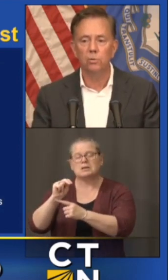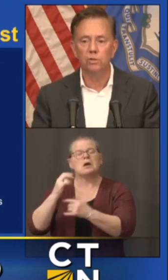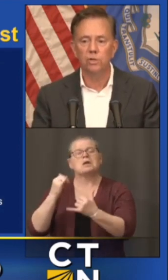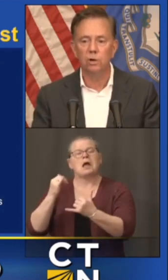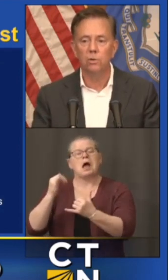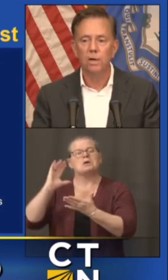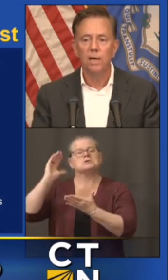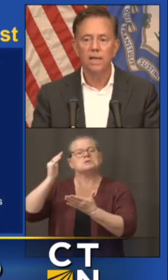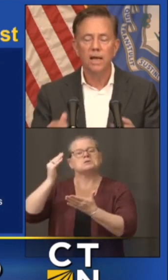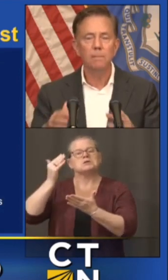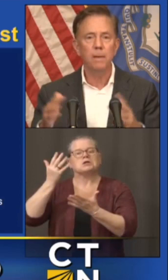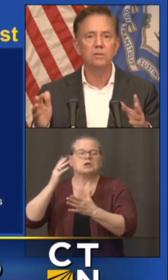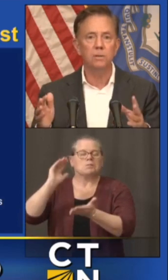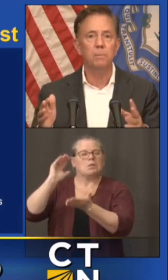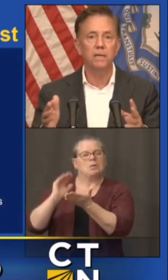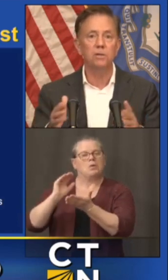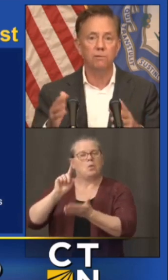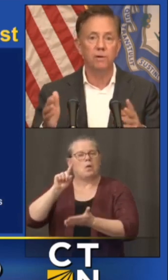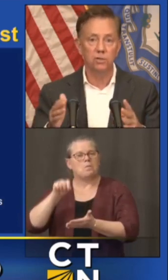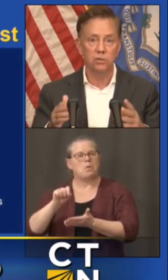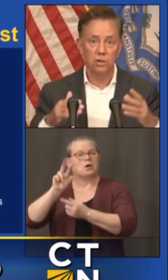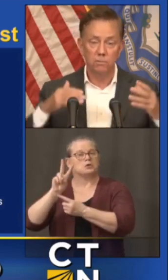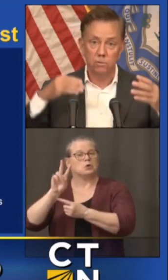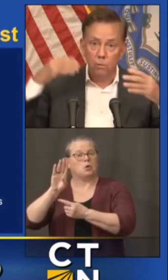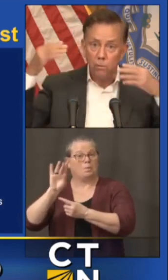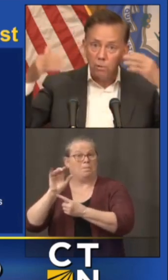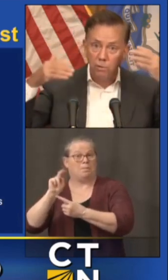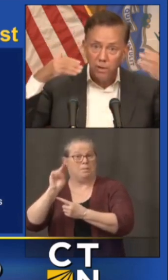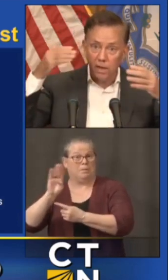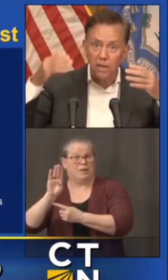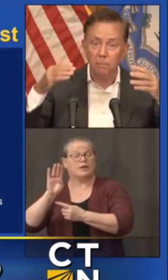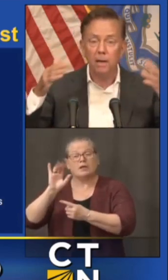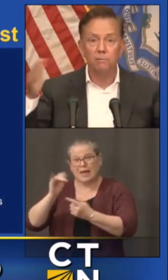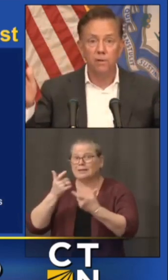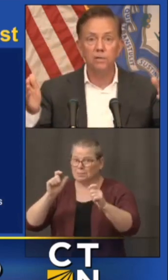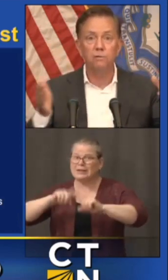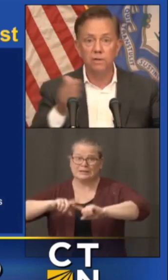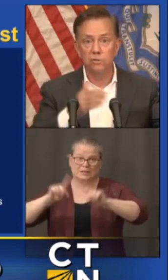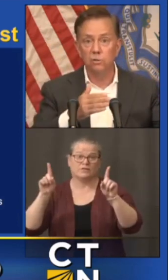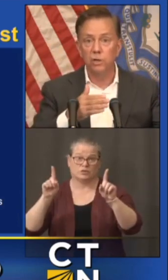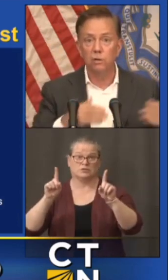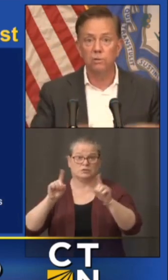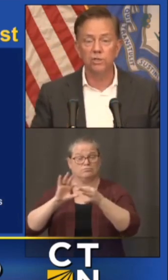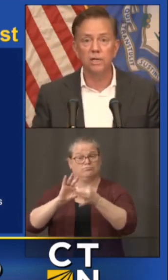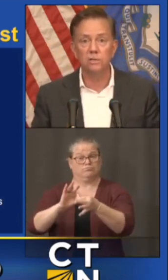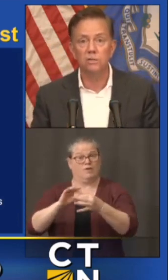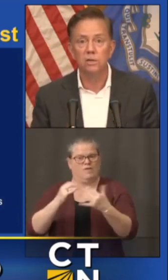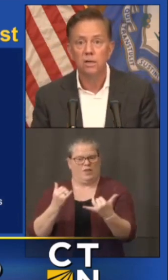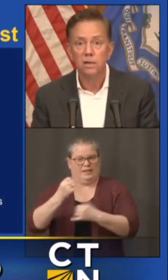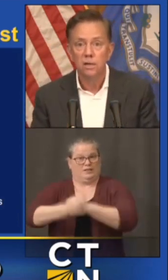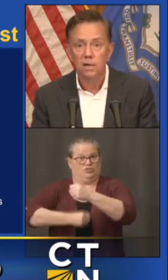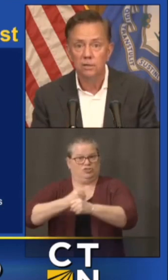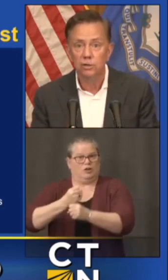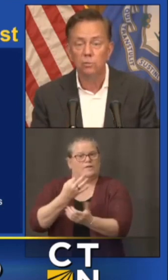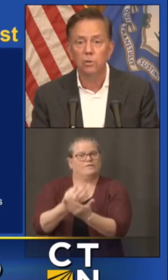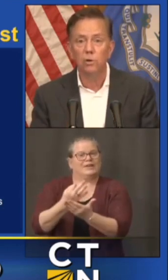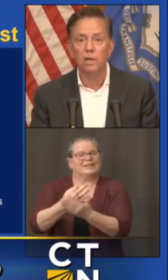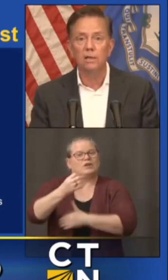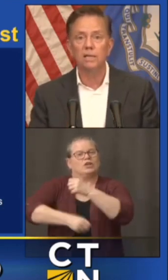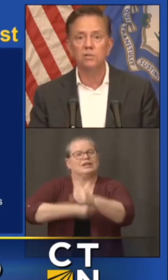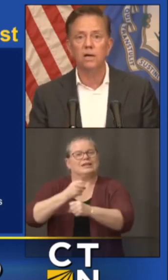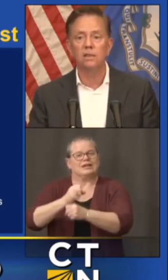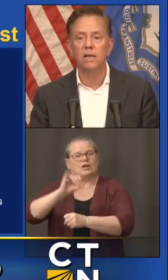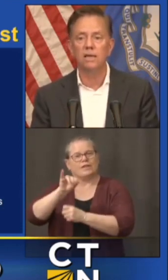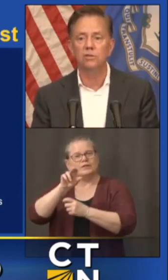.2 or so and that makes a big difference in terms of what we're thinking about for this fiscal year which ends uh June